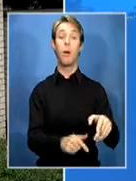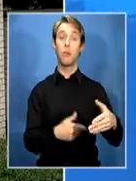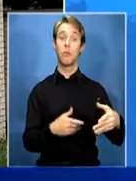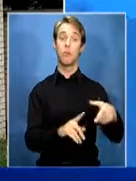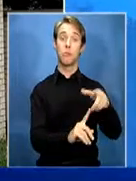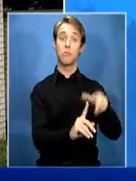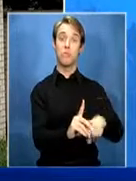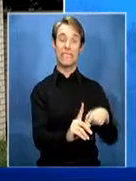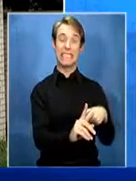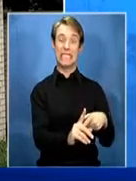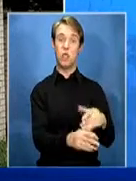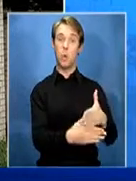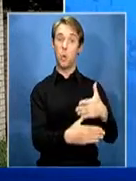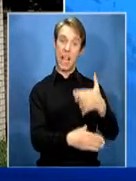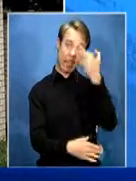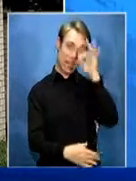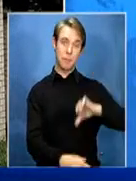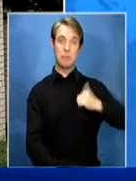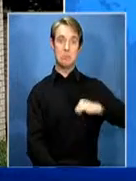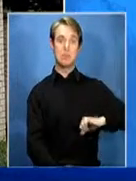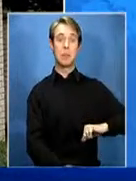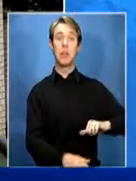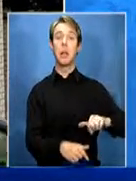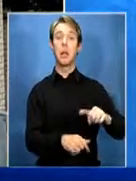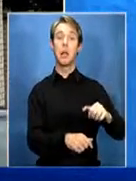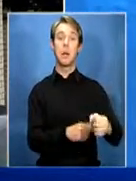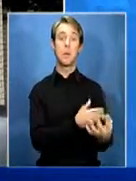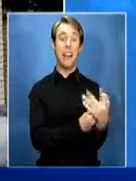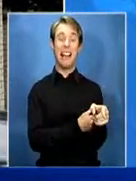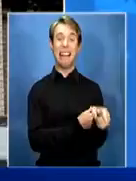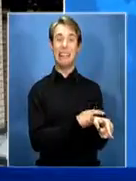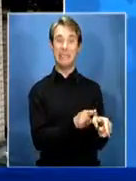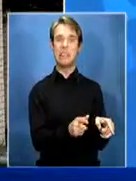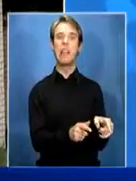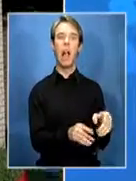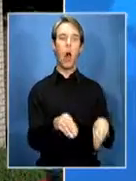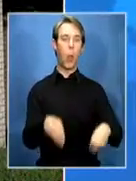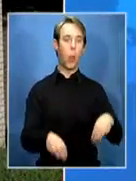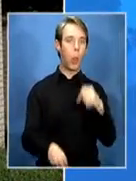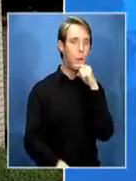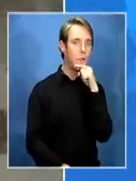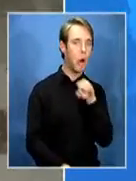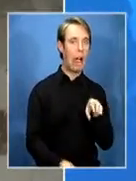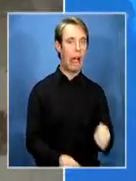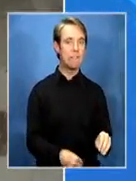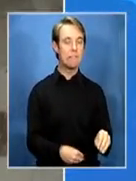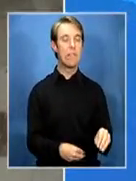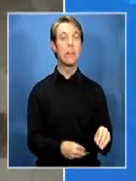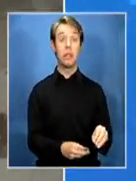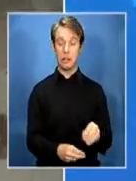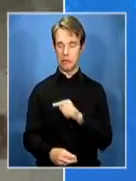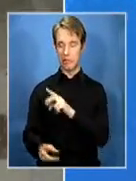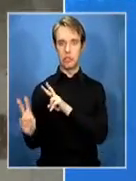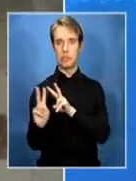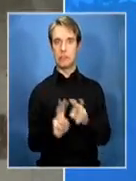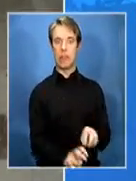Tuli Madonsella found that an Impumalanga municipal manager, Yuin Bata, and other delegates misappropriated municipal funds to the value